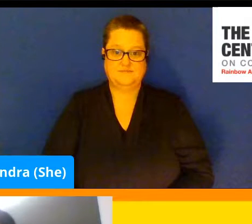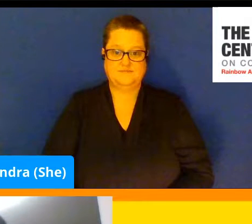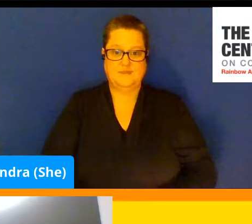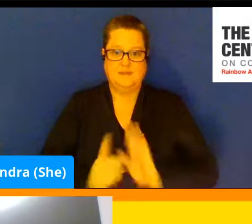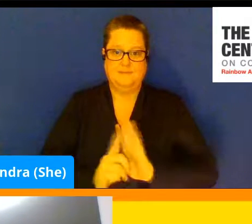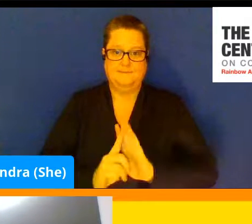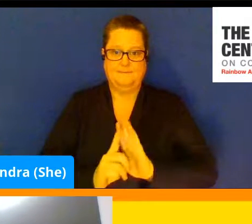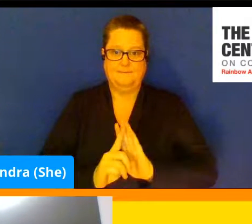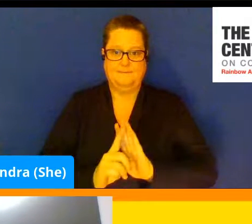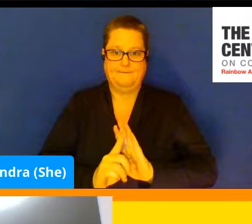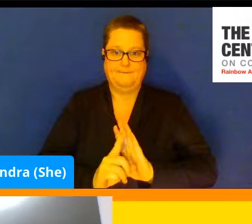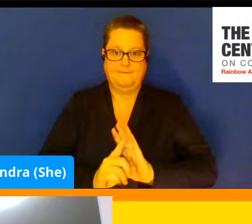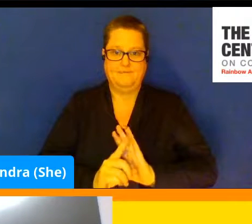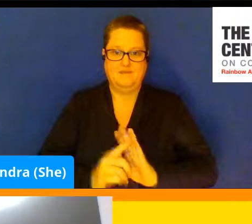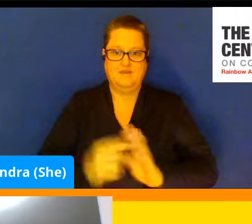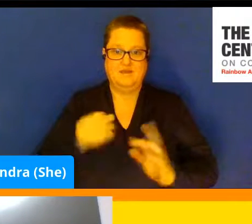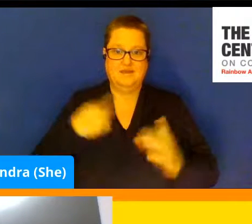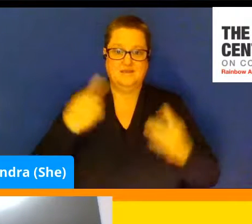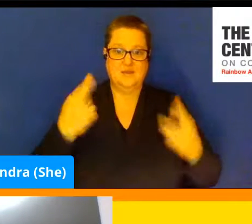Let's hope my arms don't get tired.